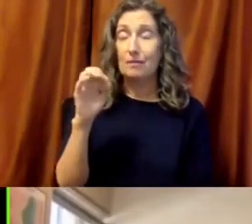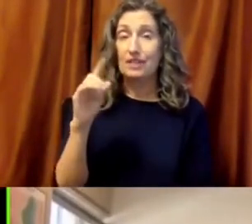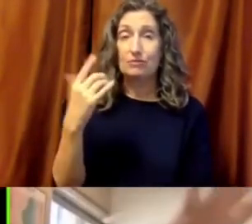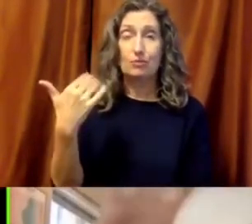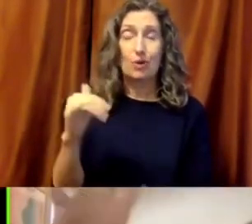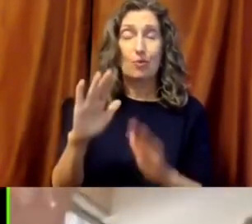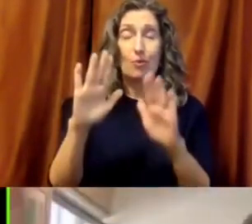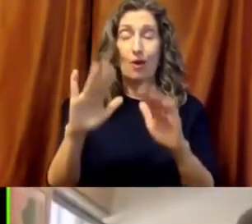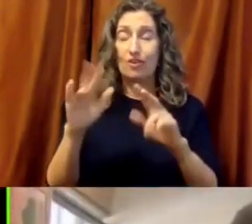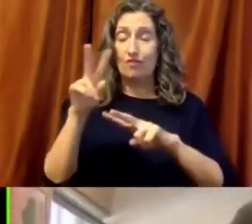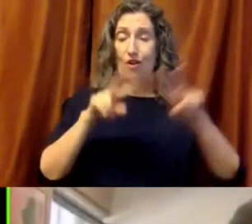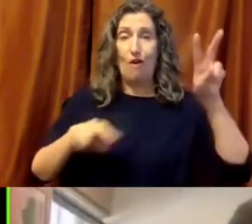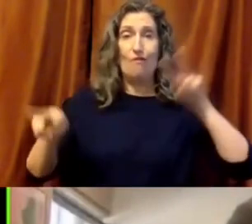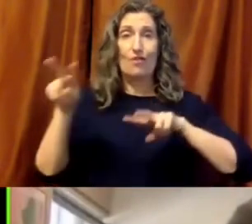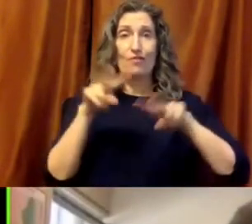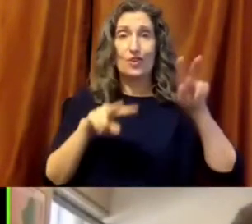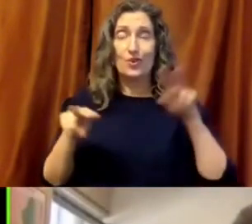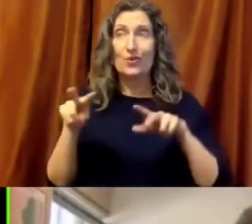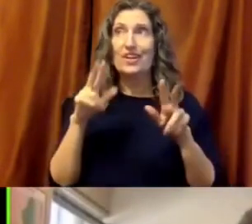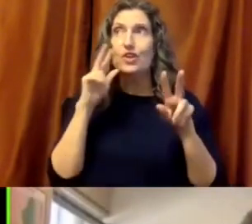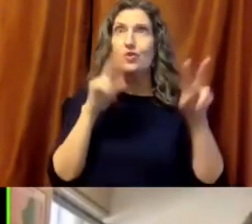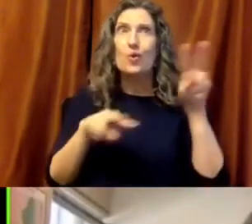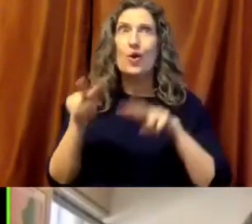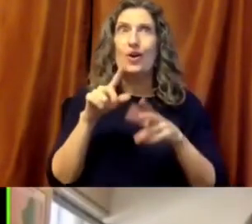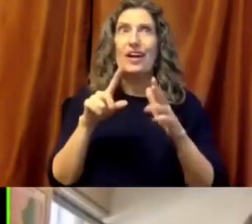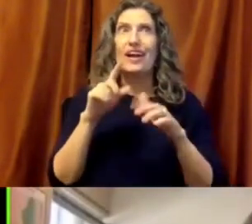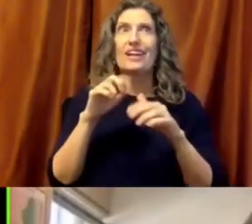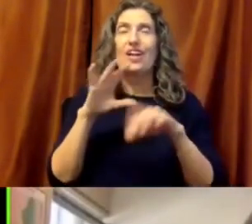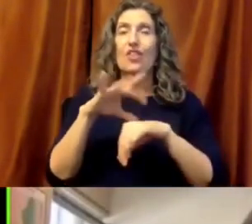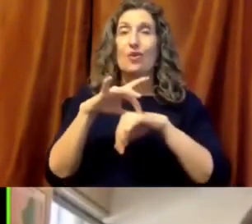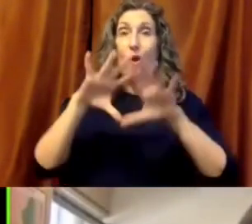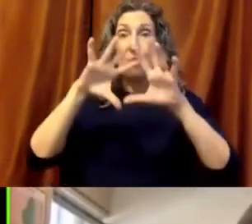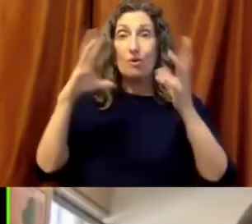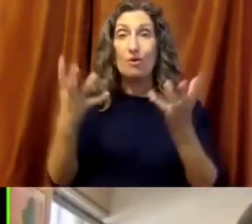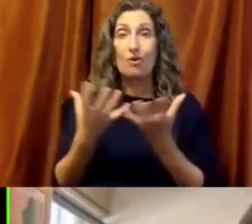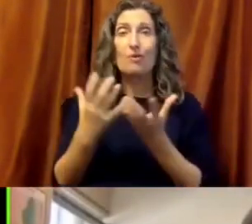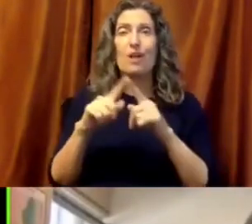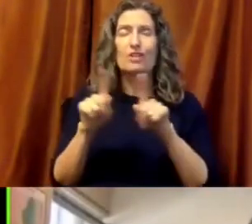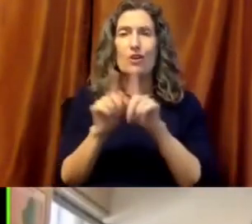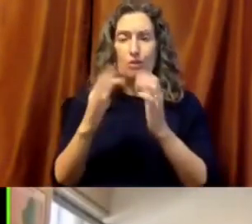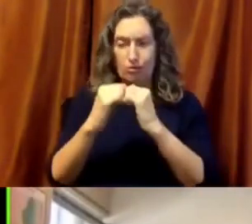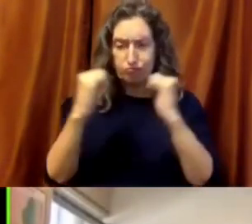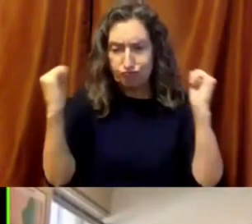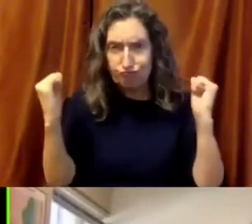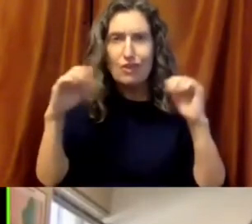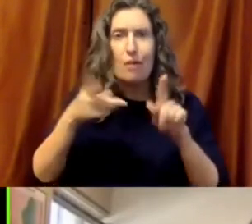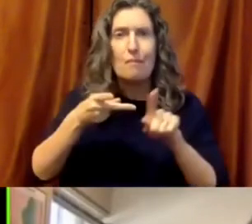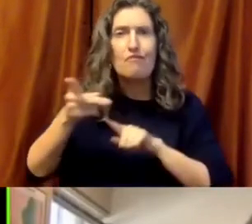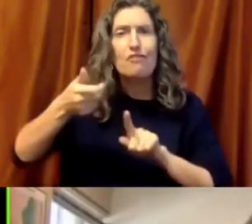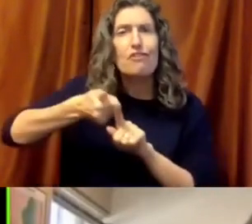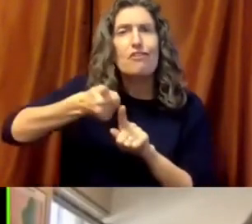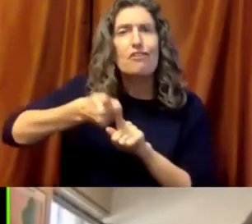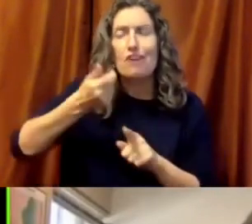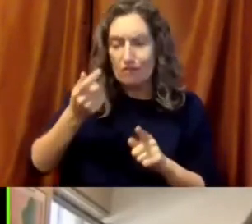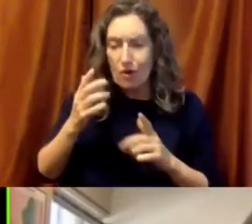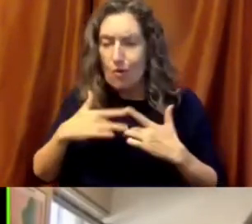and giving us not just a global look but a look inside of what the profession is doing, what the learners are doing,